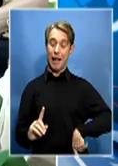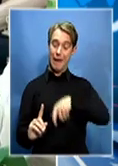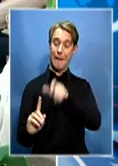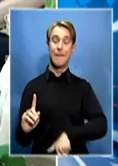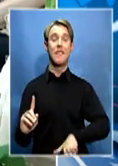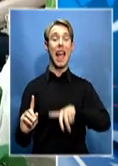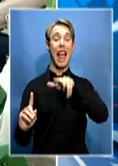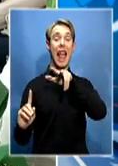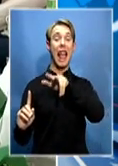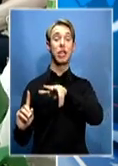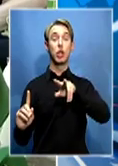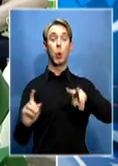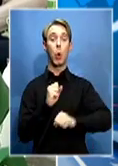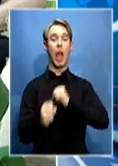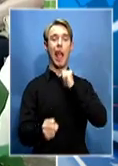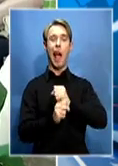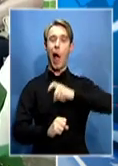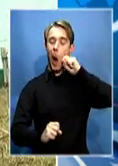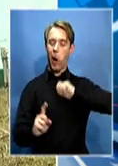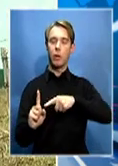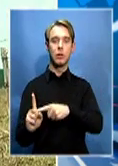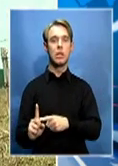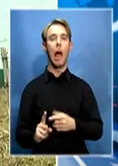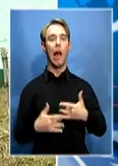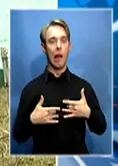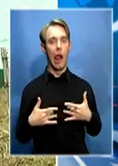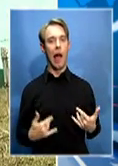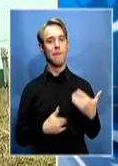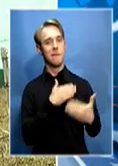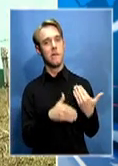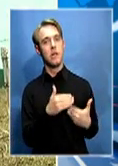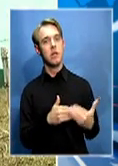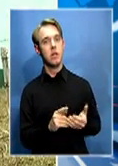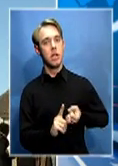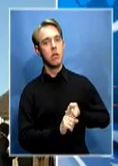her life in hospital. Her long-time friend Makumalo Mayekiso died.